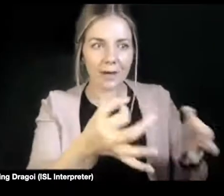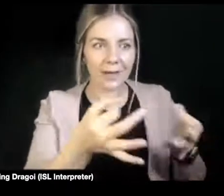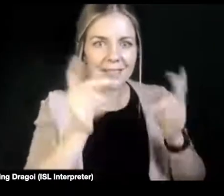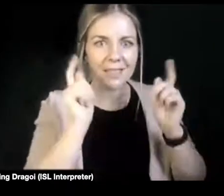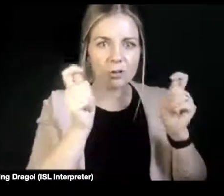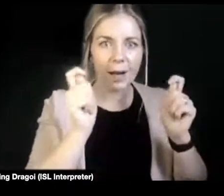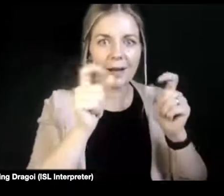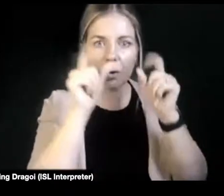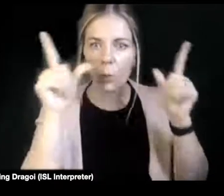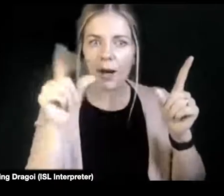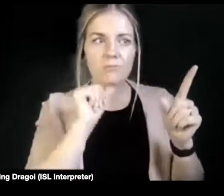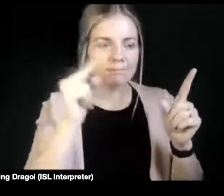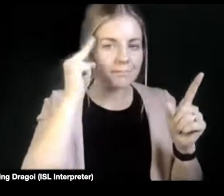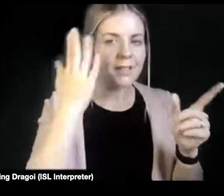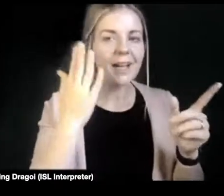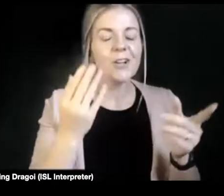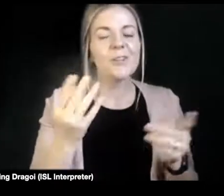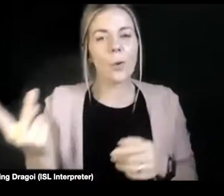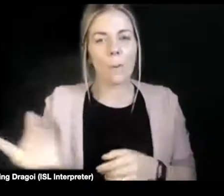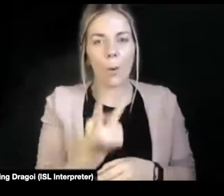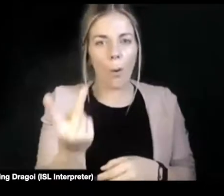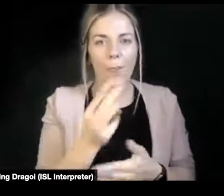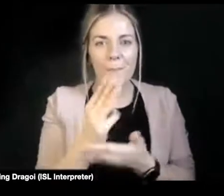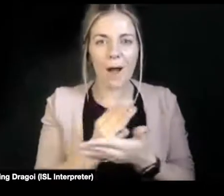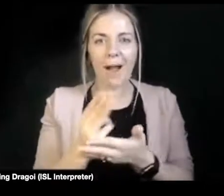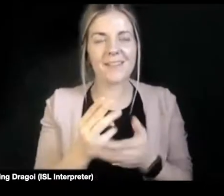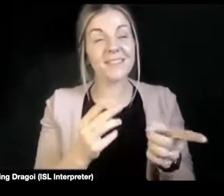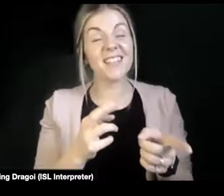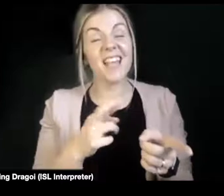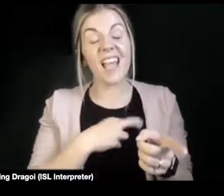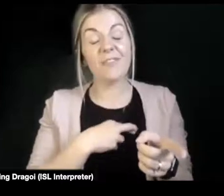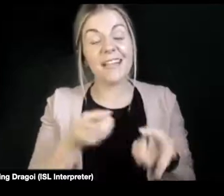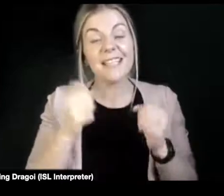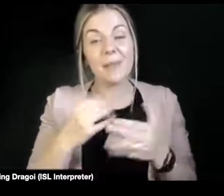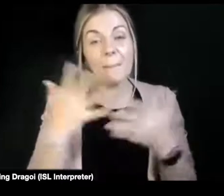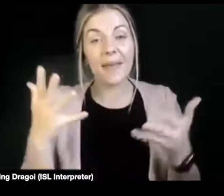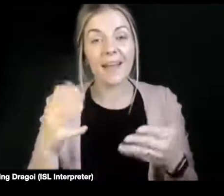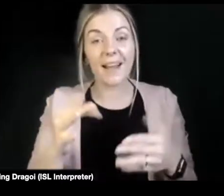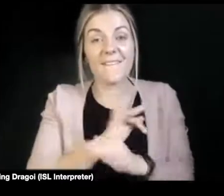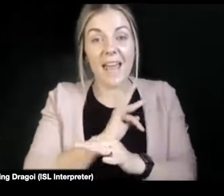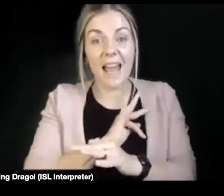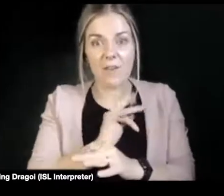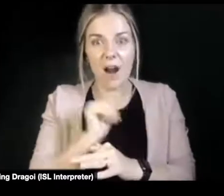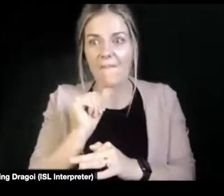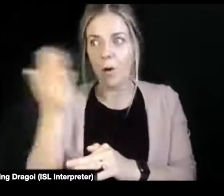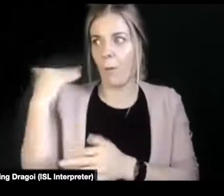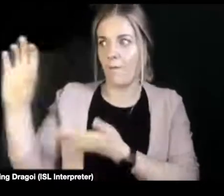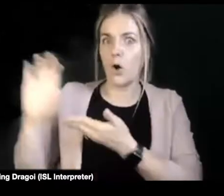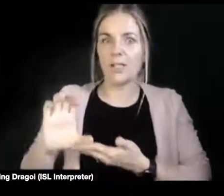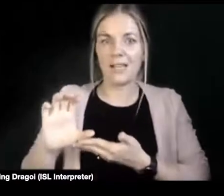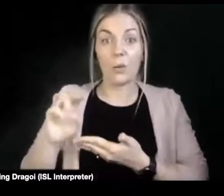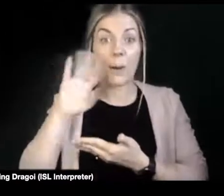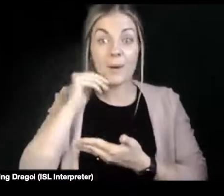understanding. So the two did me a huge favor that nobody wanted to fund us because now we're not reliant on any funding.